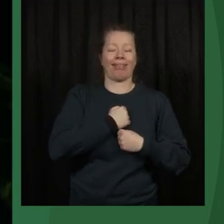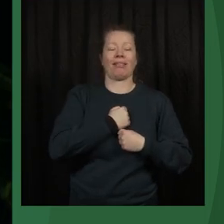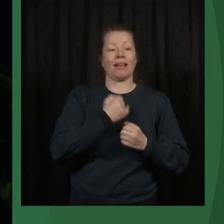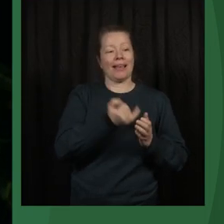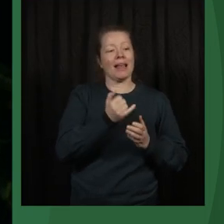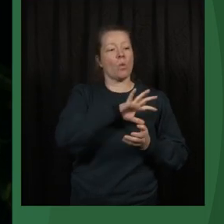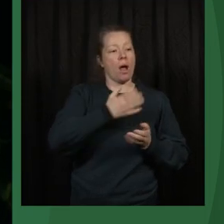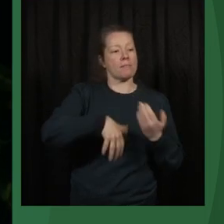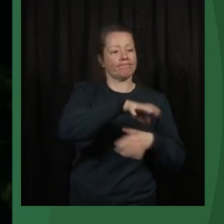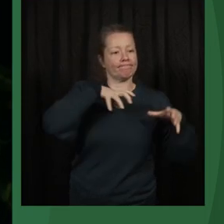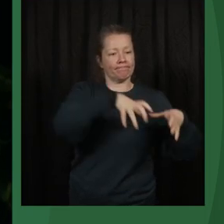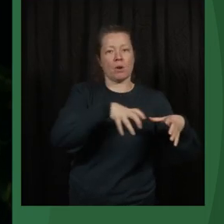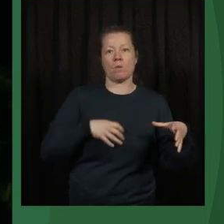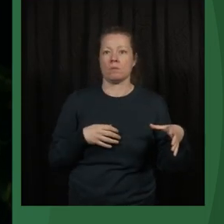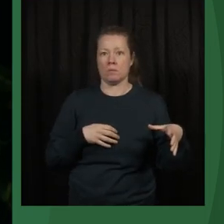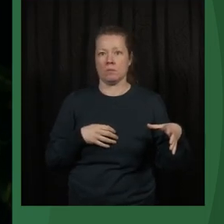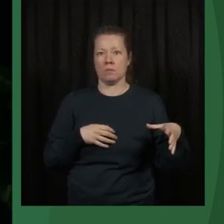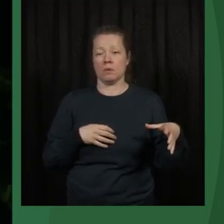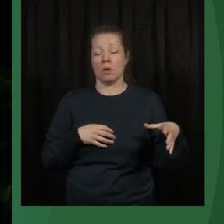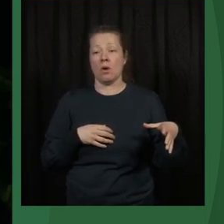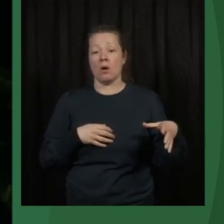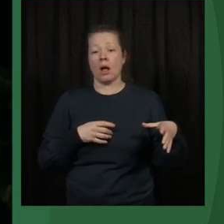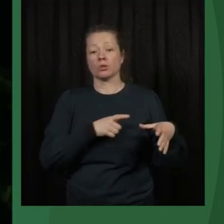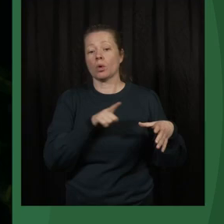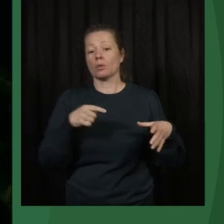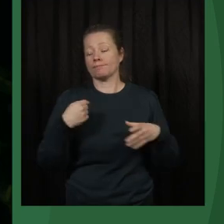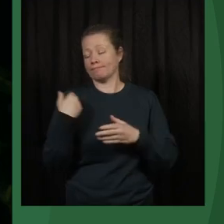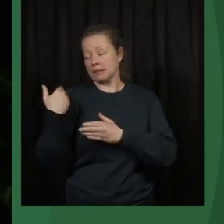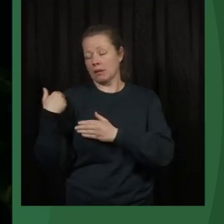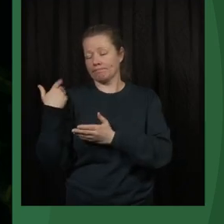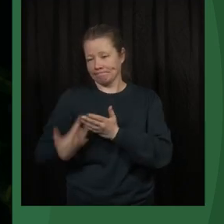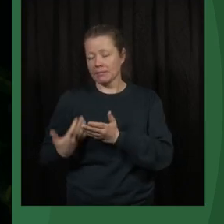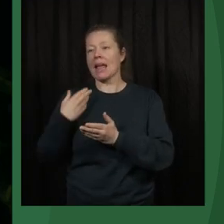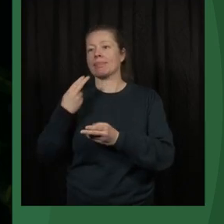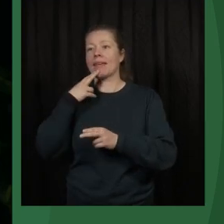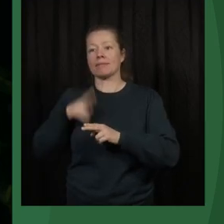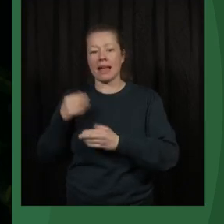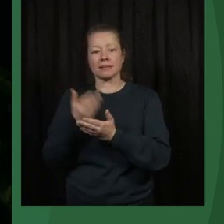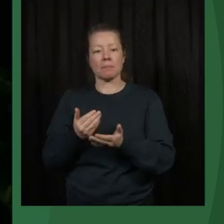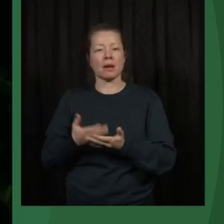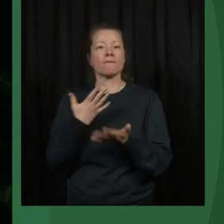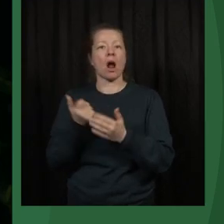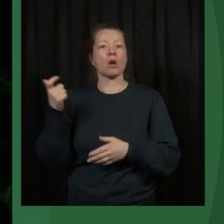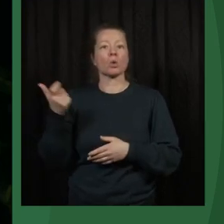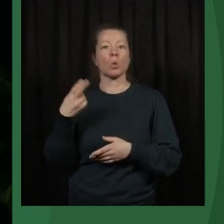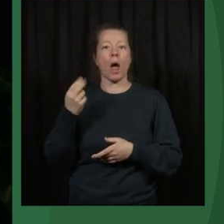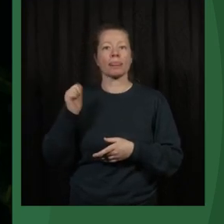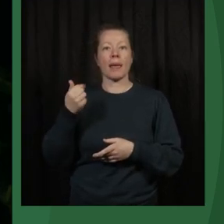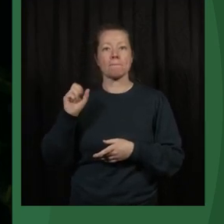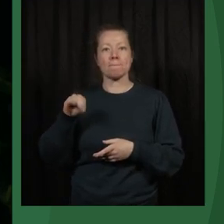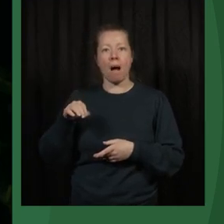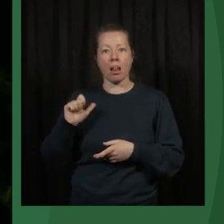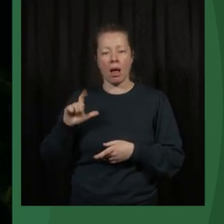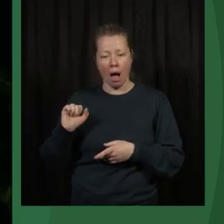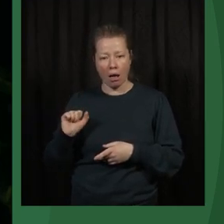During my intervention, I mentioned examples from Guatemala. I can also mention